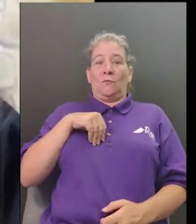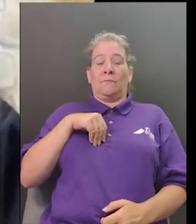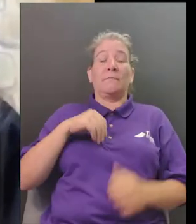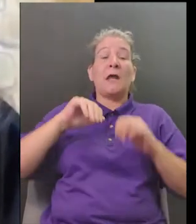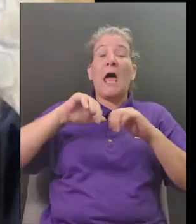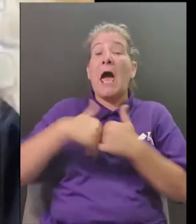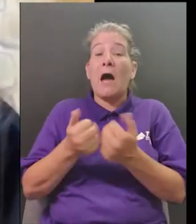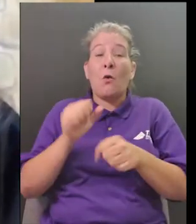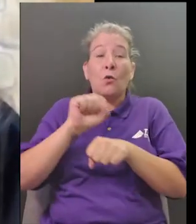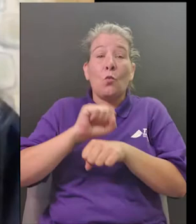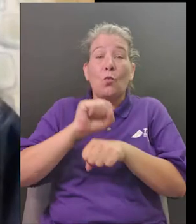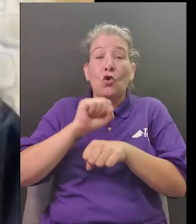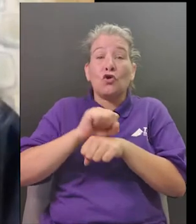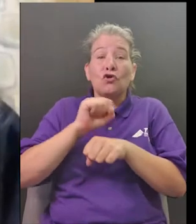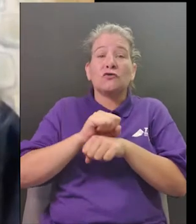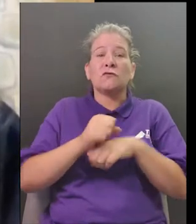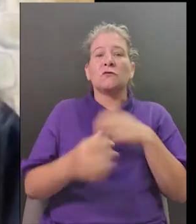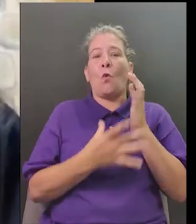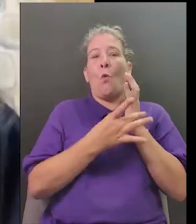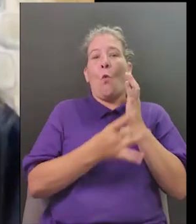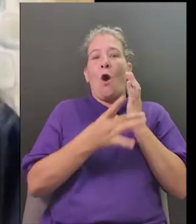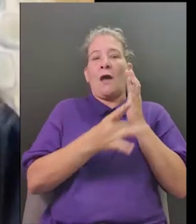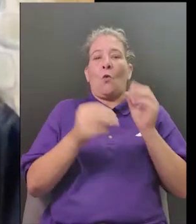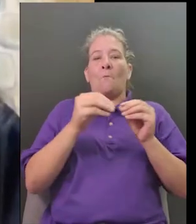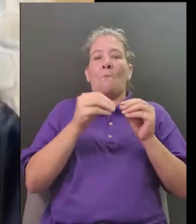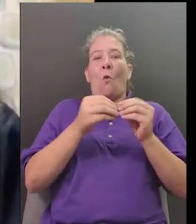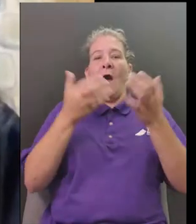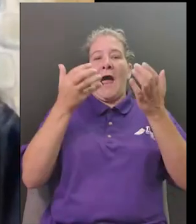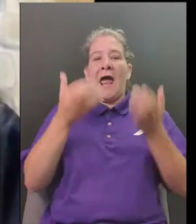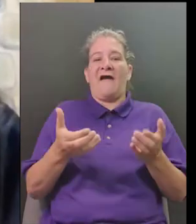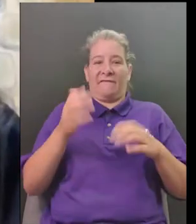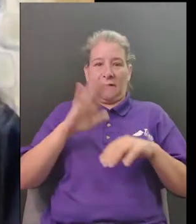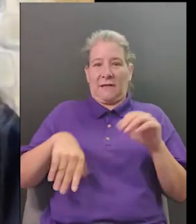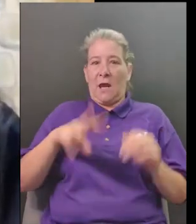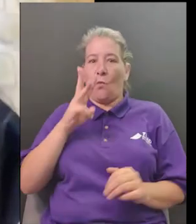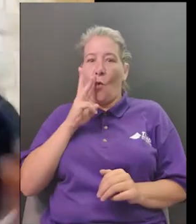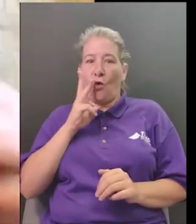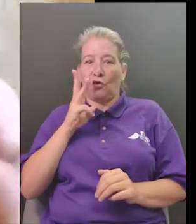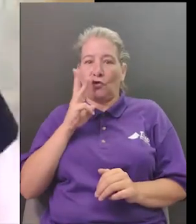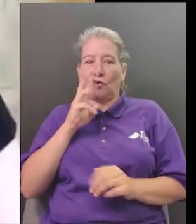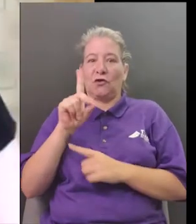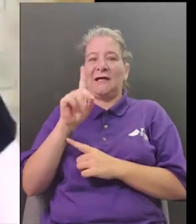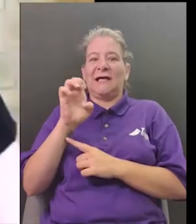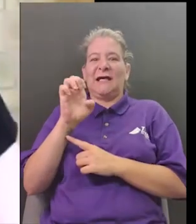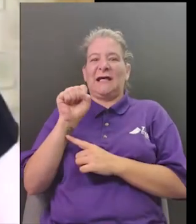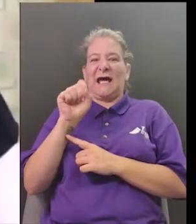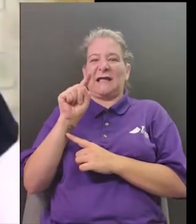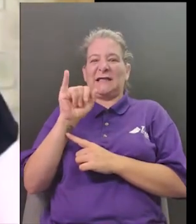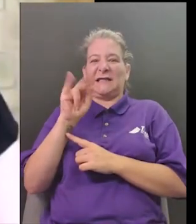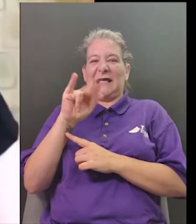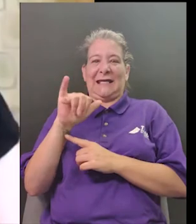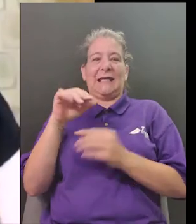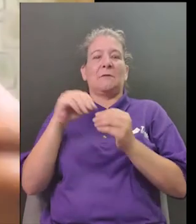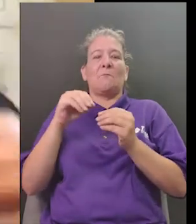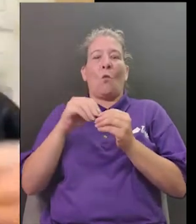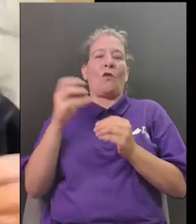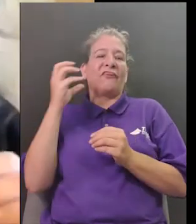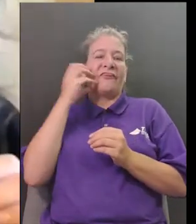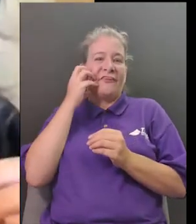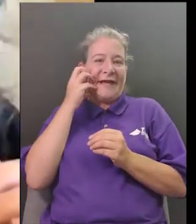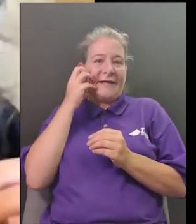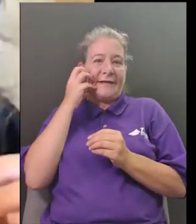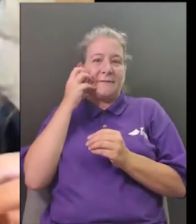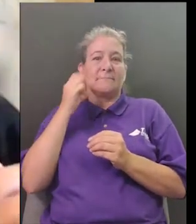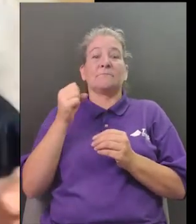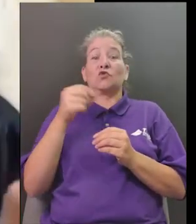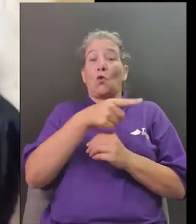and i like fireworks because they remind me of abstract art and at the white house there's